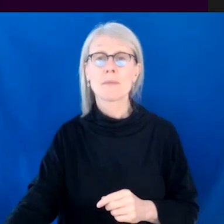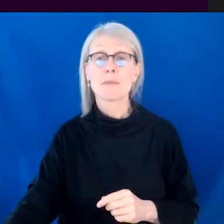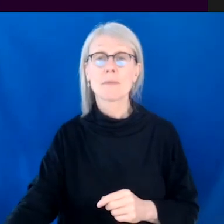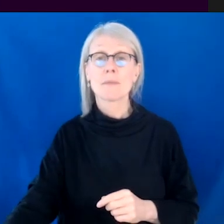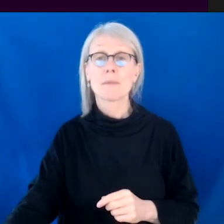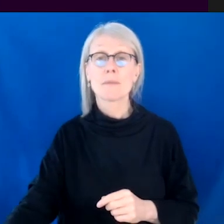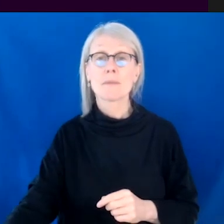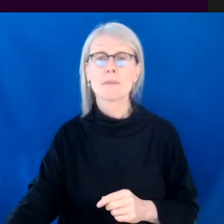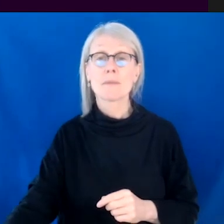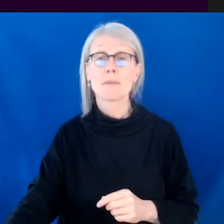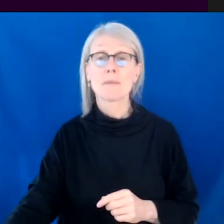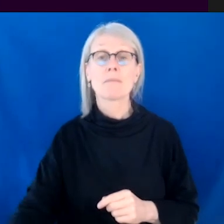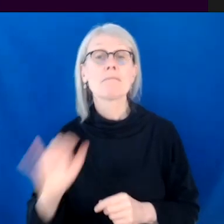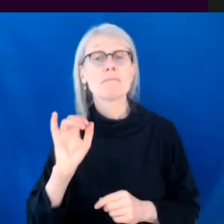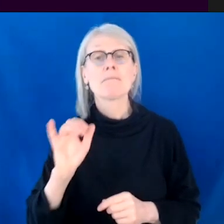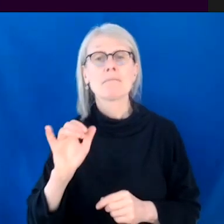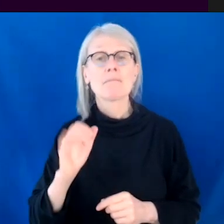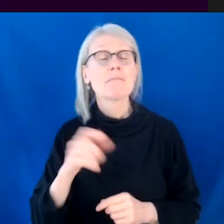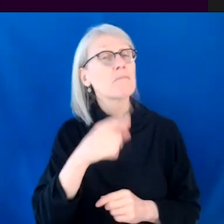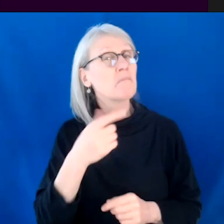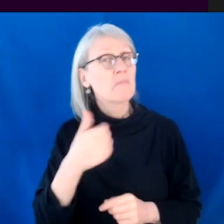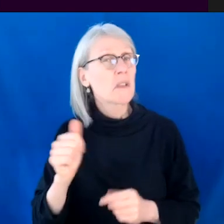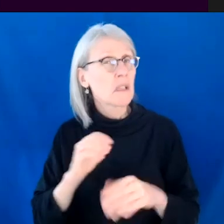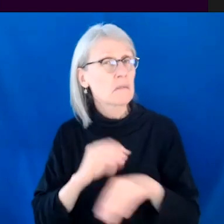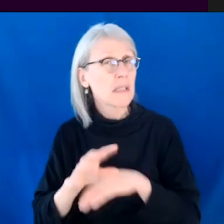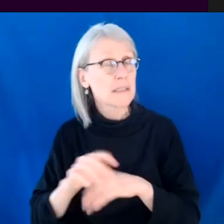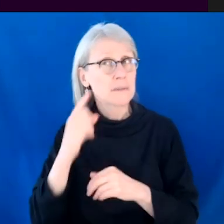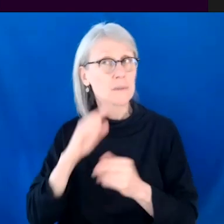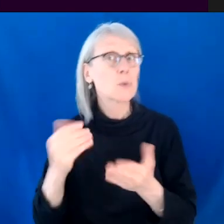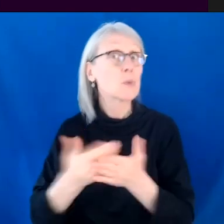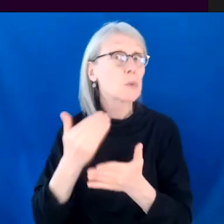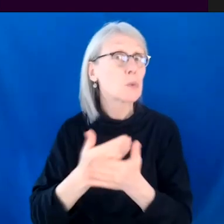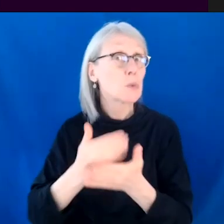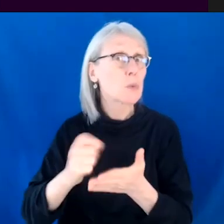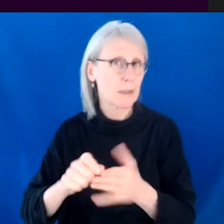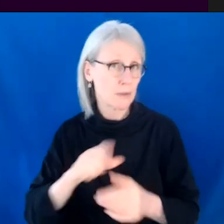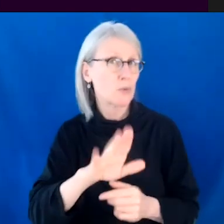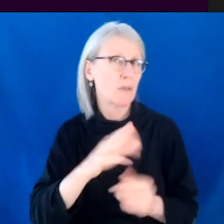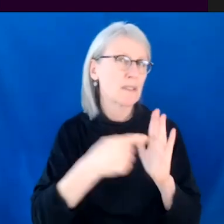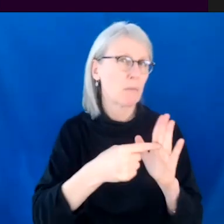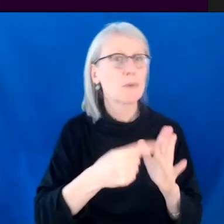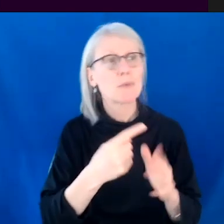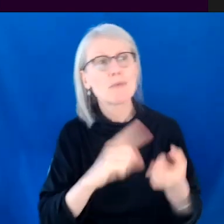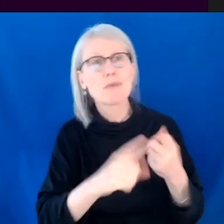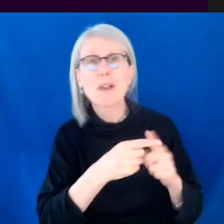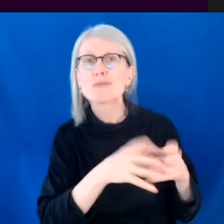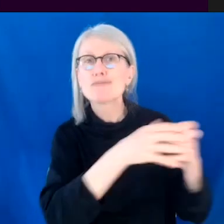retreats, um, do you have any advice for new writers on how to build community and make those connections? Um,